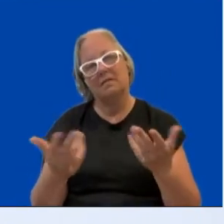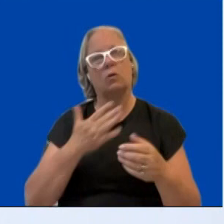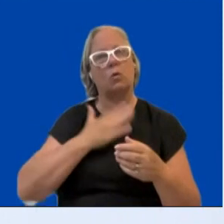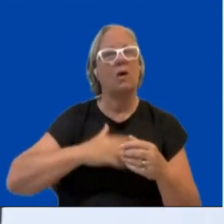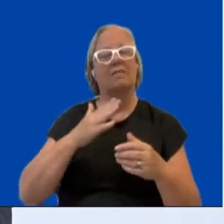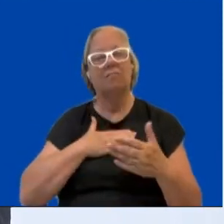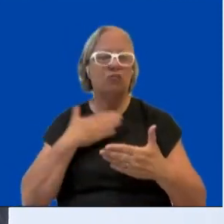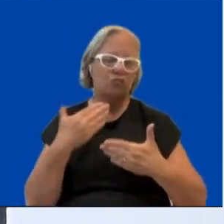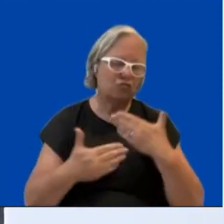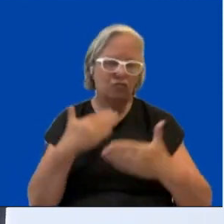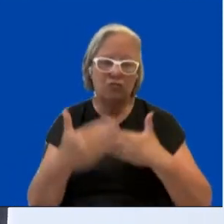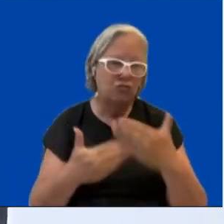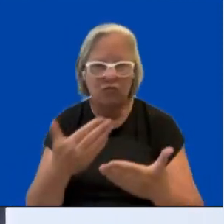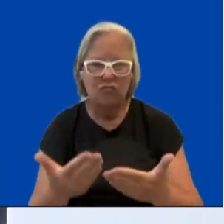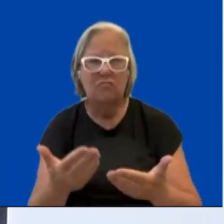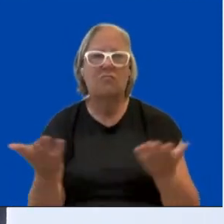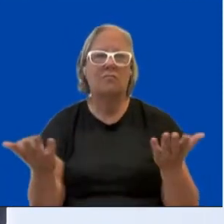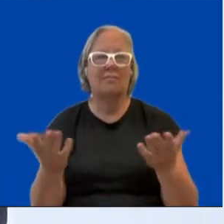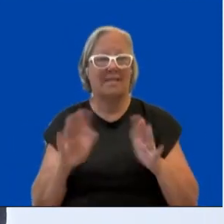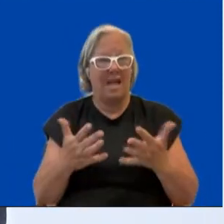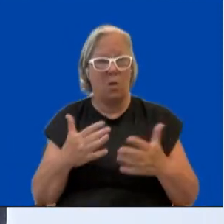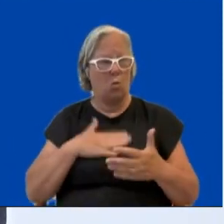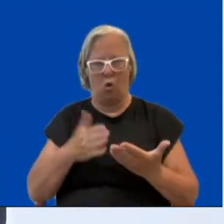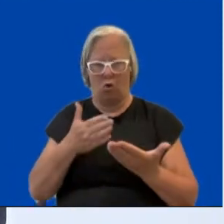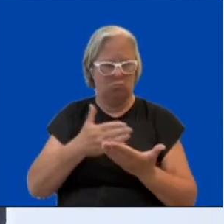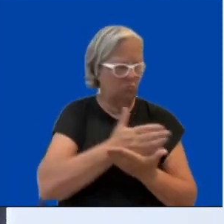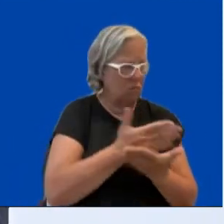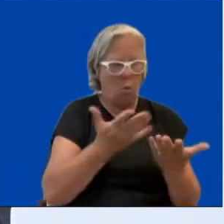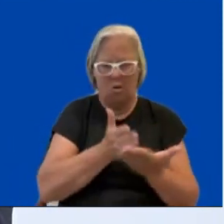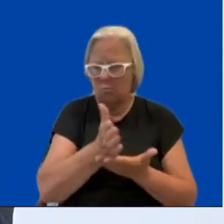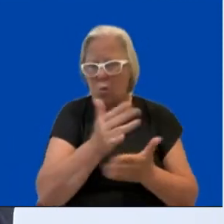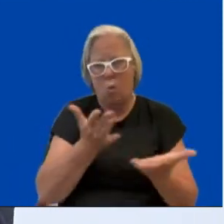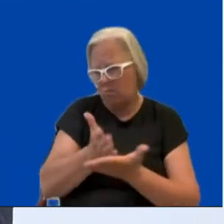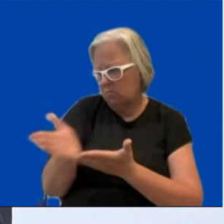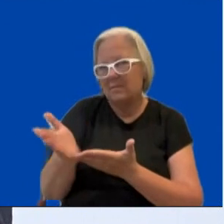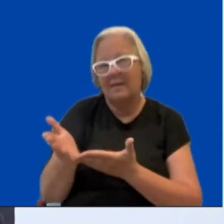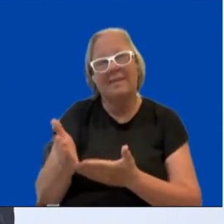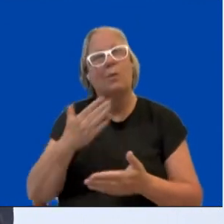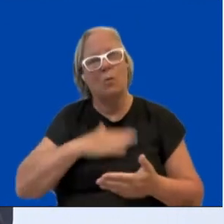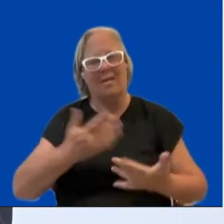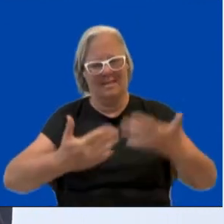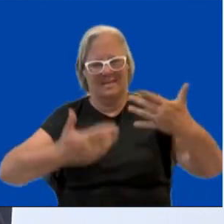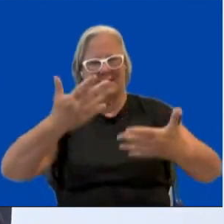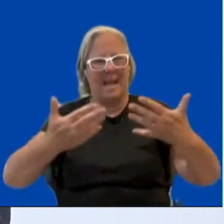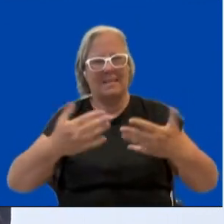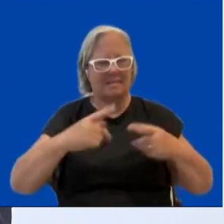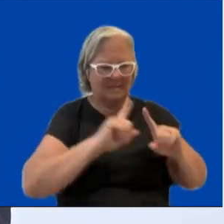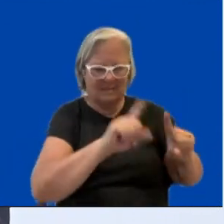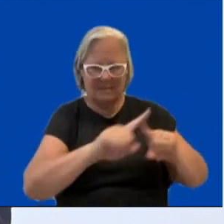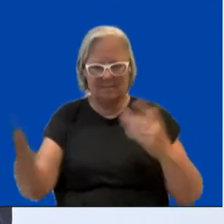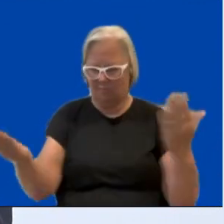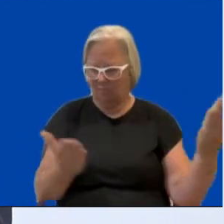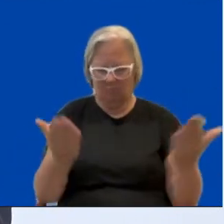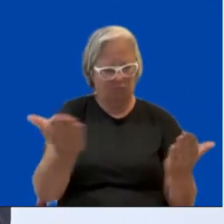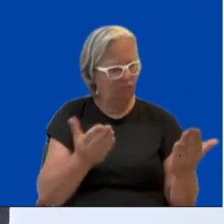And for us, that's another reason why it's very important to have data sets available. And it's also one of the reasons we're actually fighting very hard to ensure that as